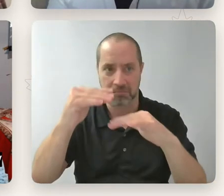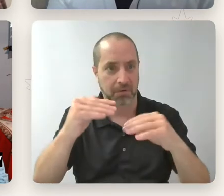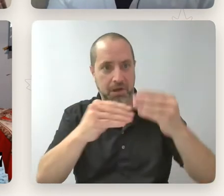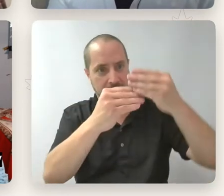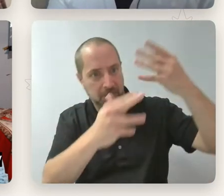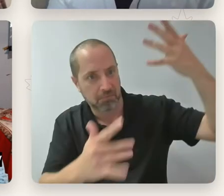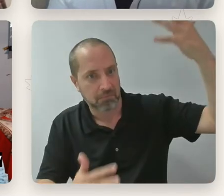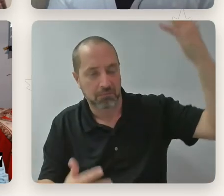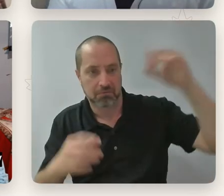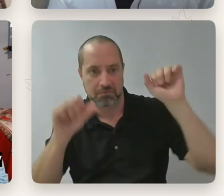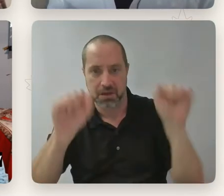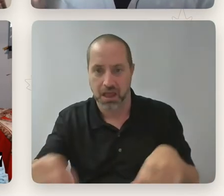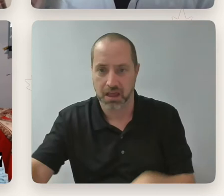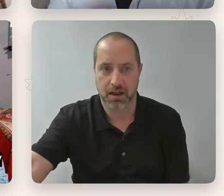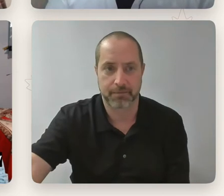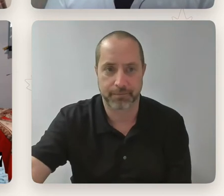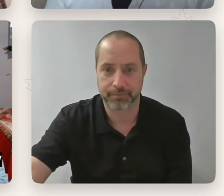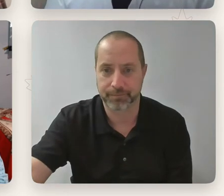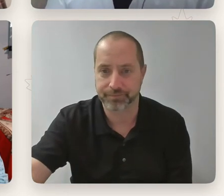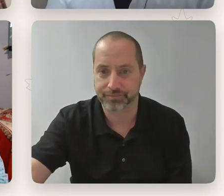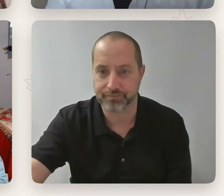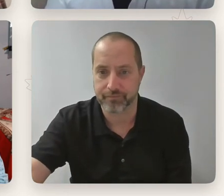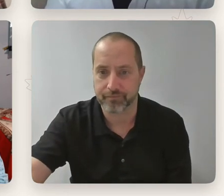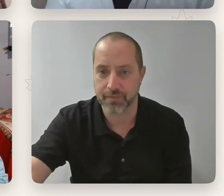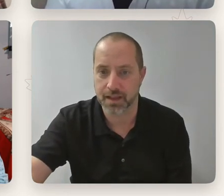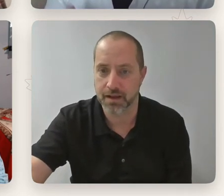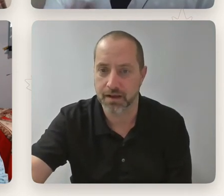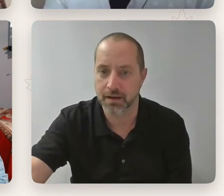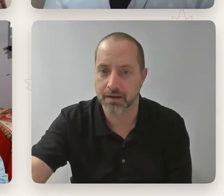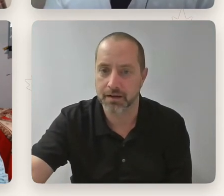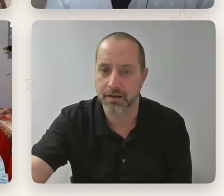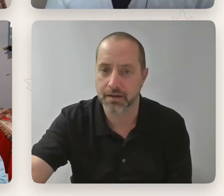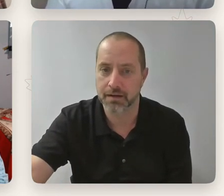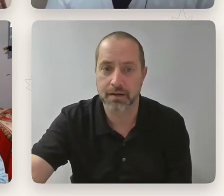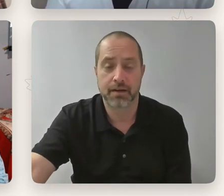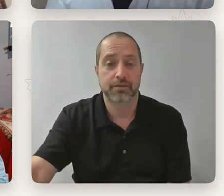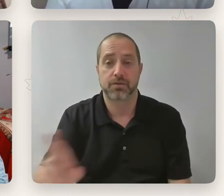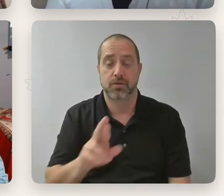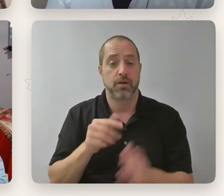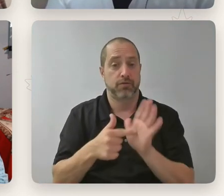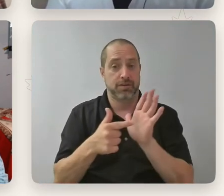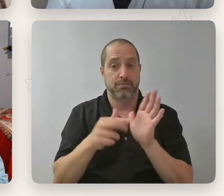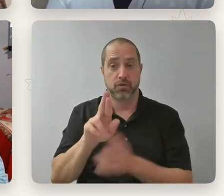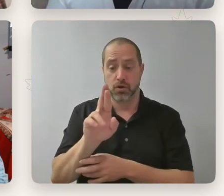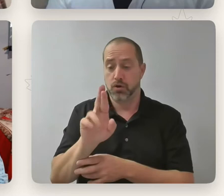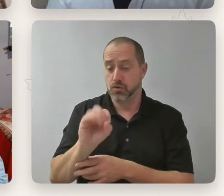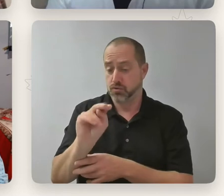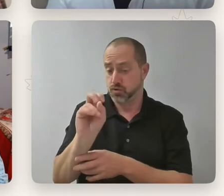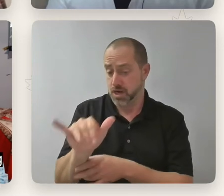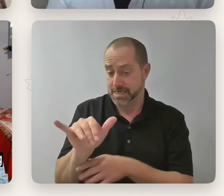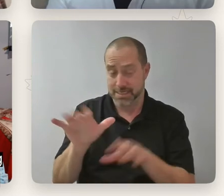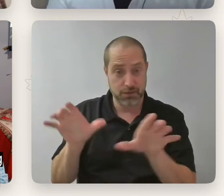people that are differently abled into the business. And what Rodney is doing is great bringing awareness with his documentary.